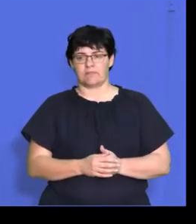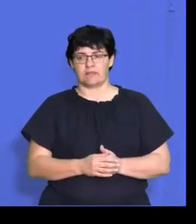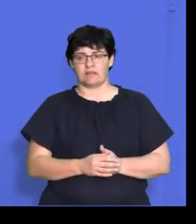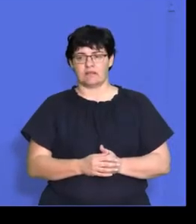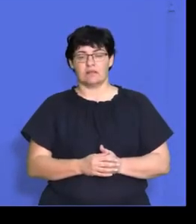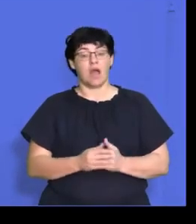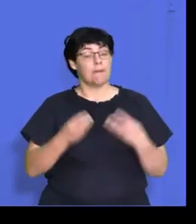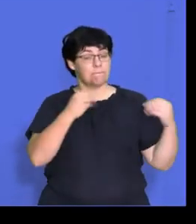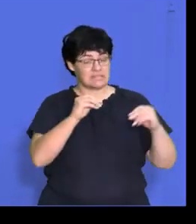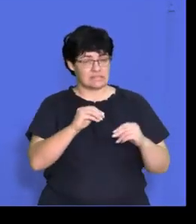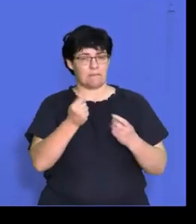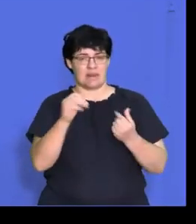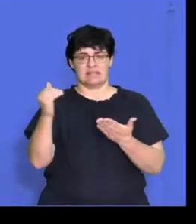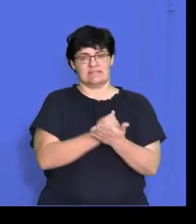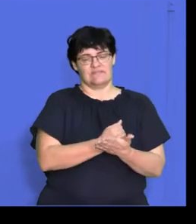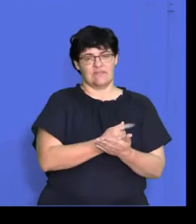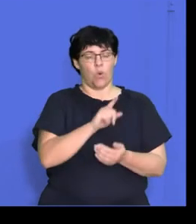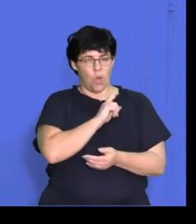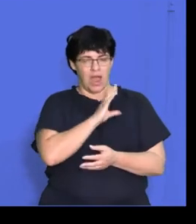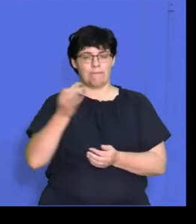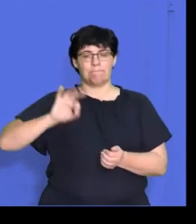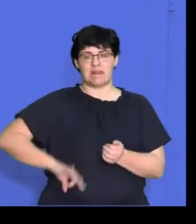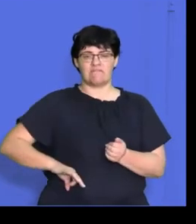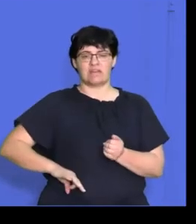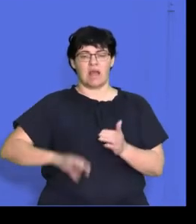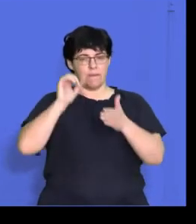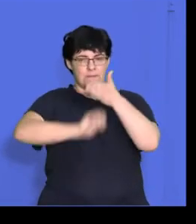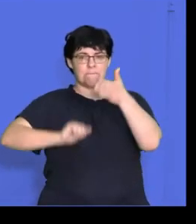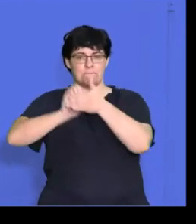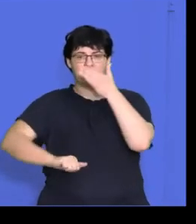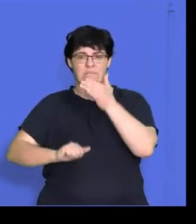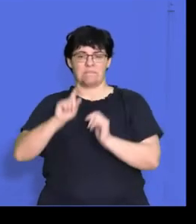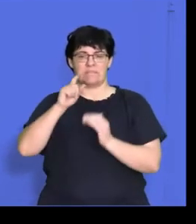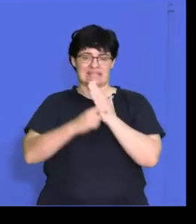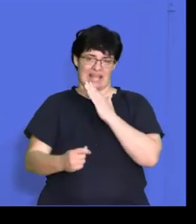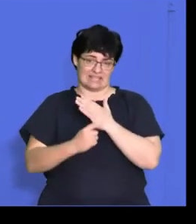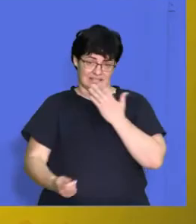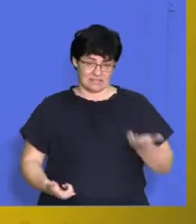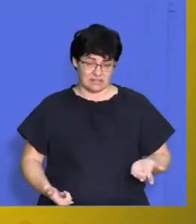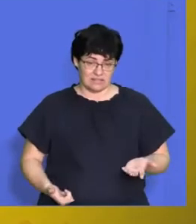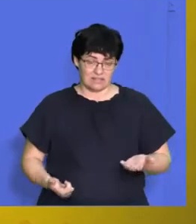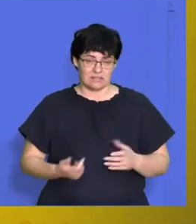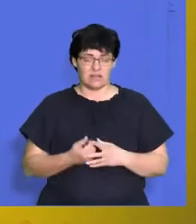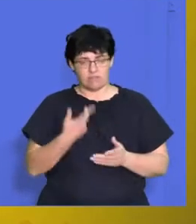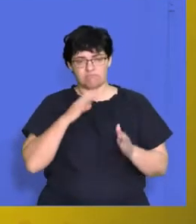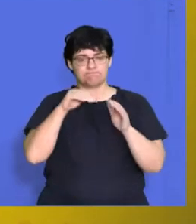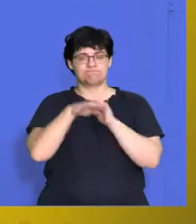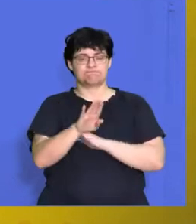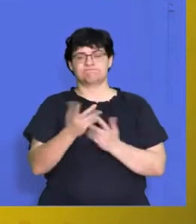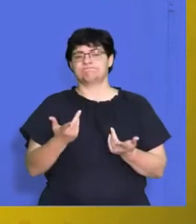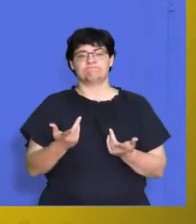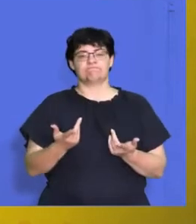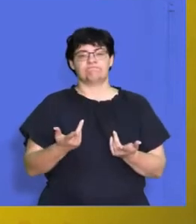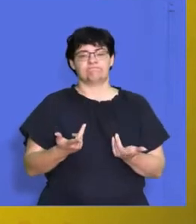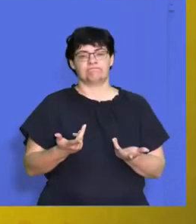Businesses save money as benefits are tax deductible. So in terms of going to that example